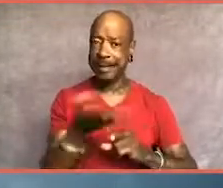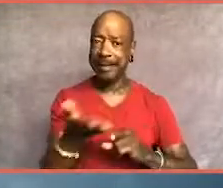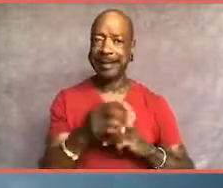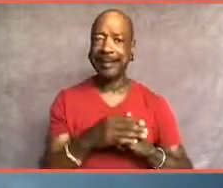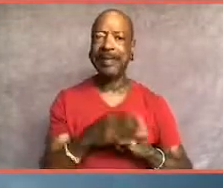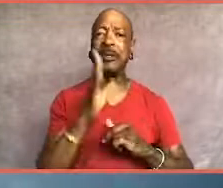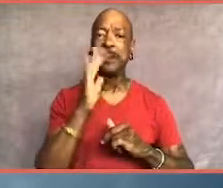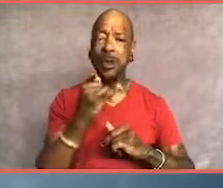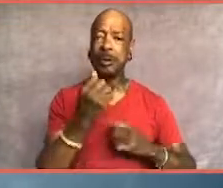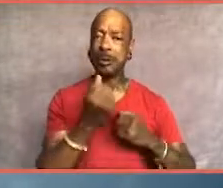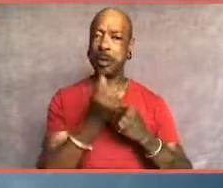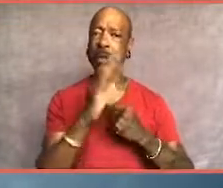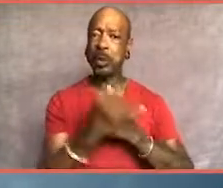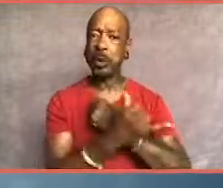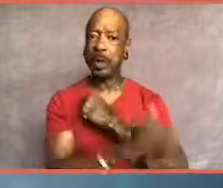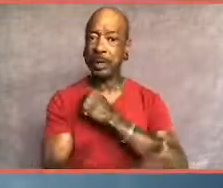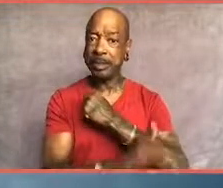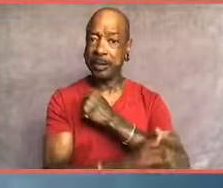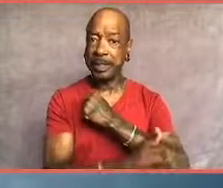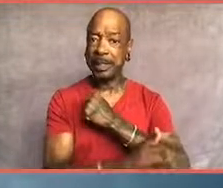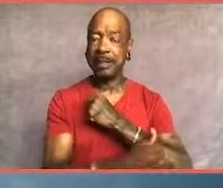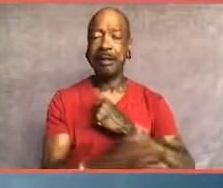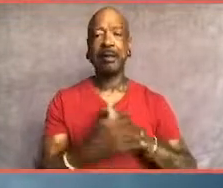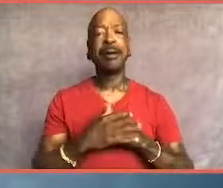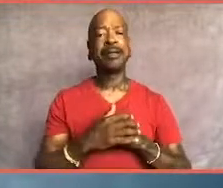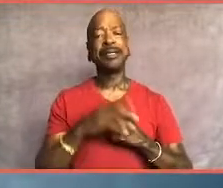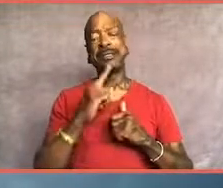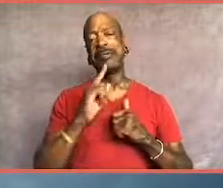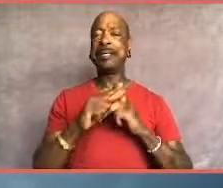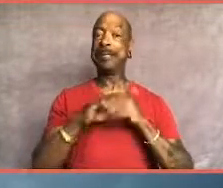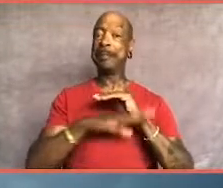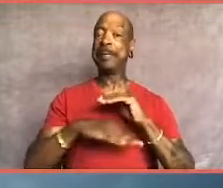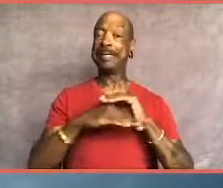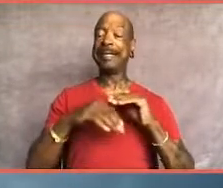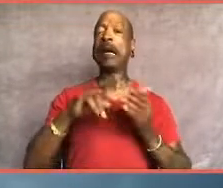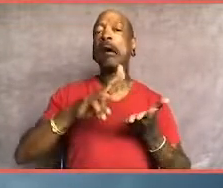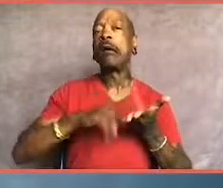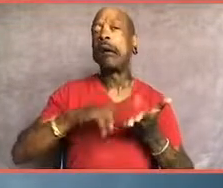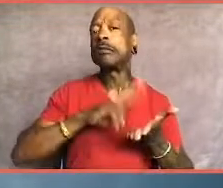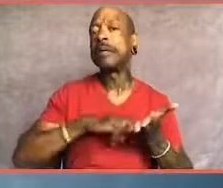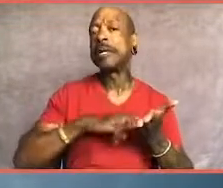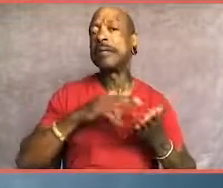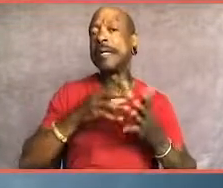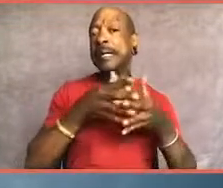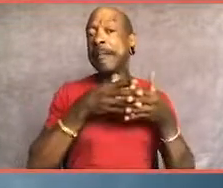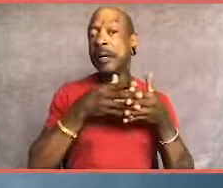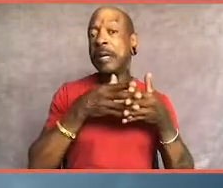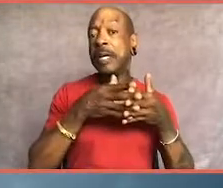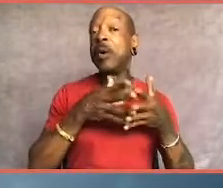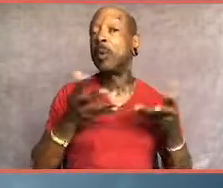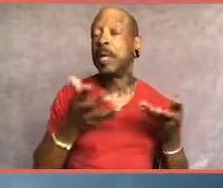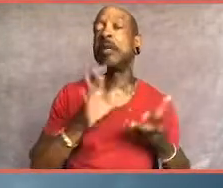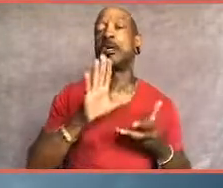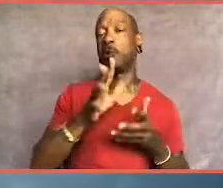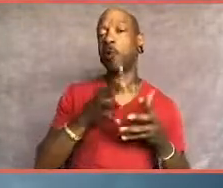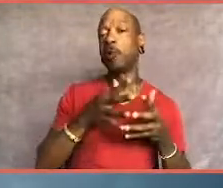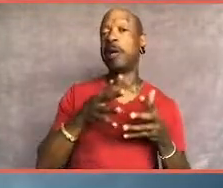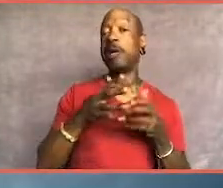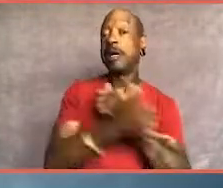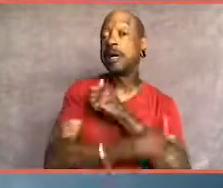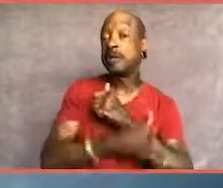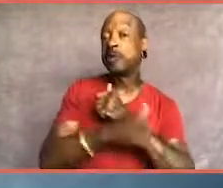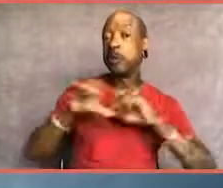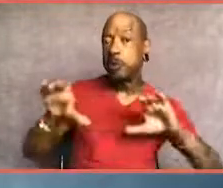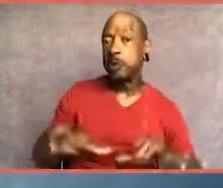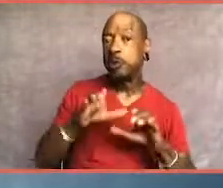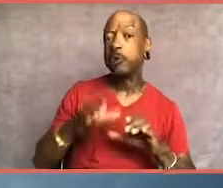your country, the basic contract in America has been your country is going to do the right thing by you. I think there are folks all across